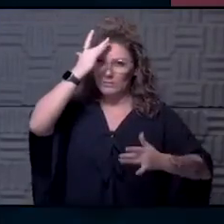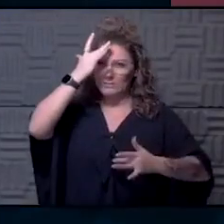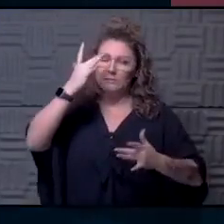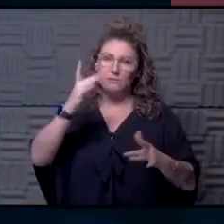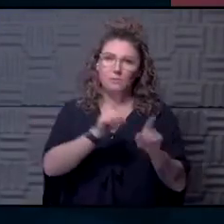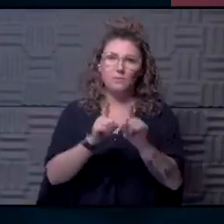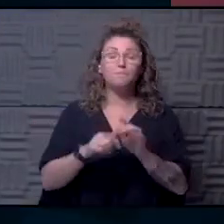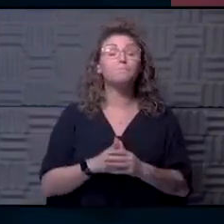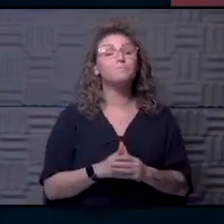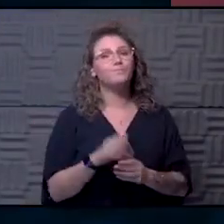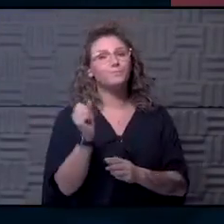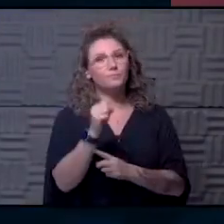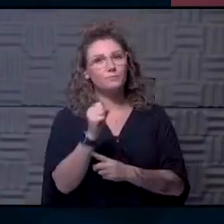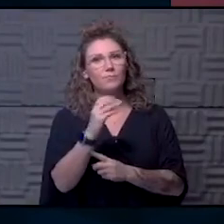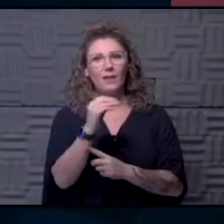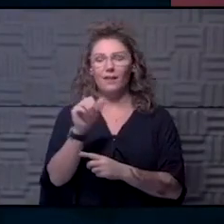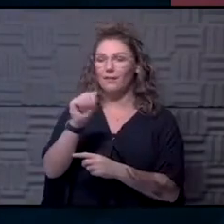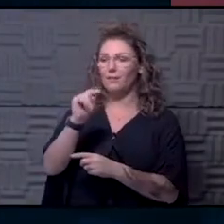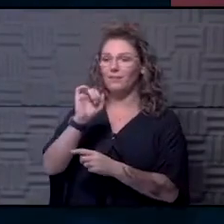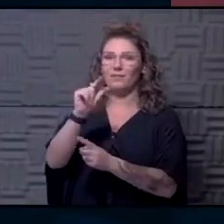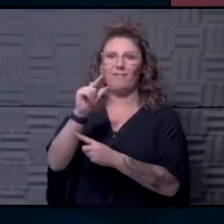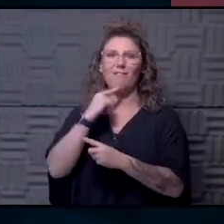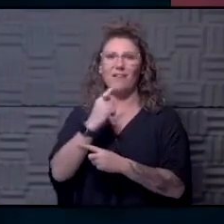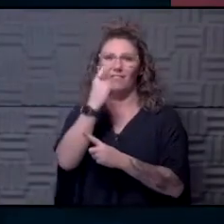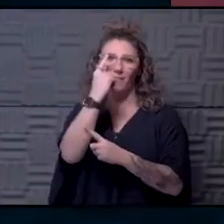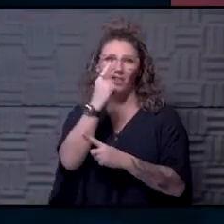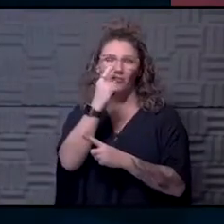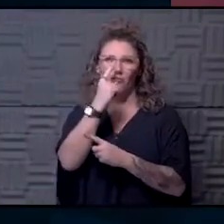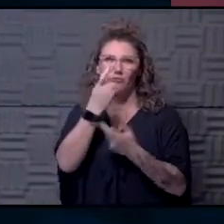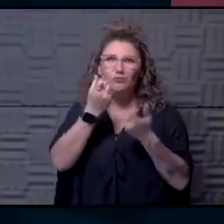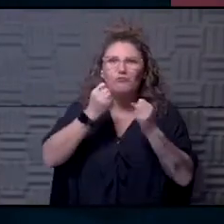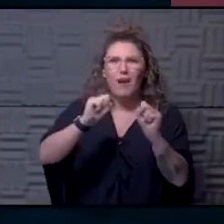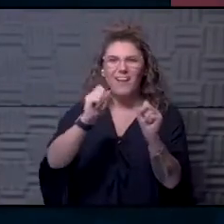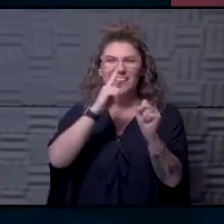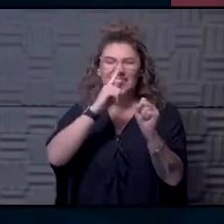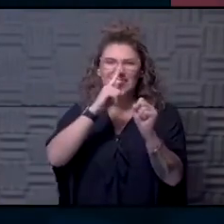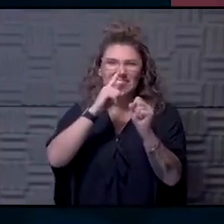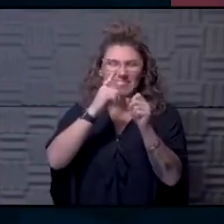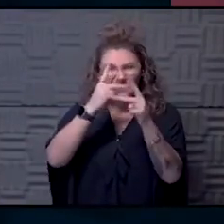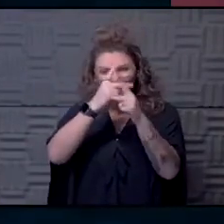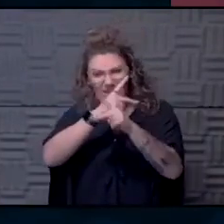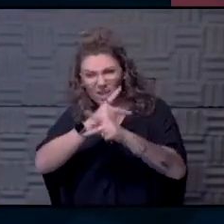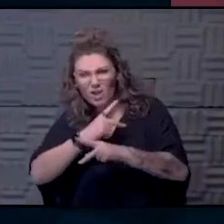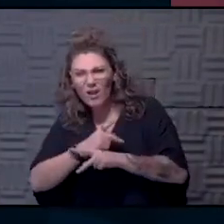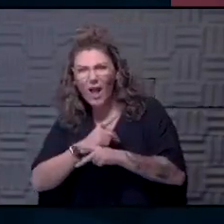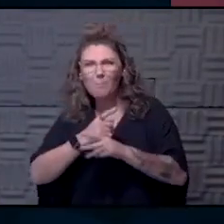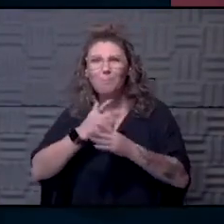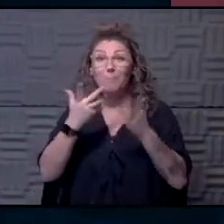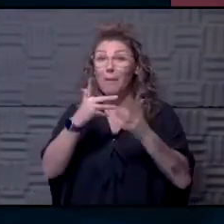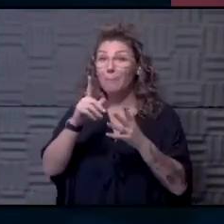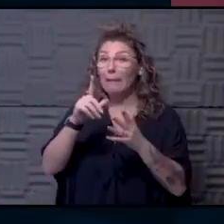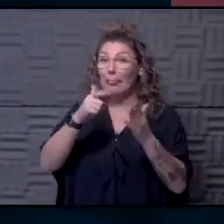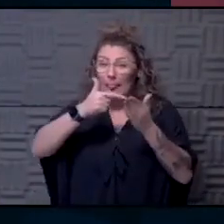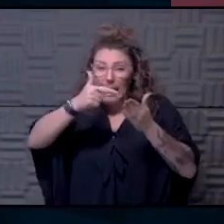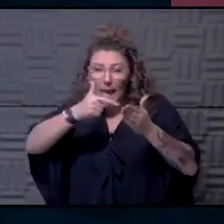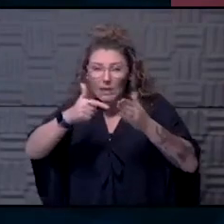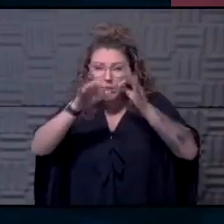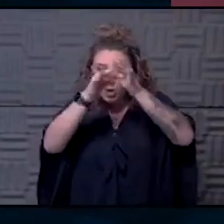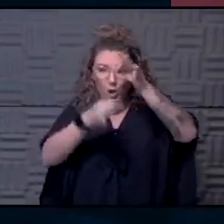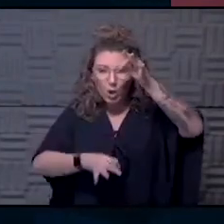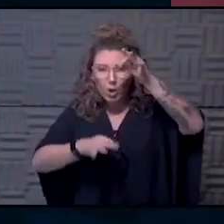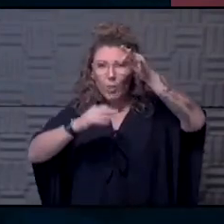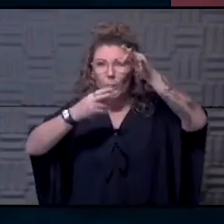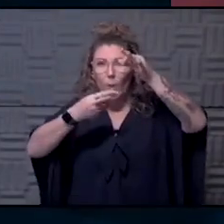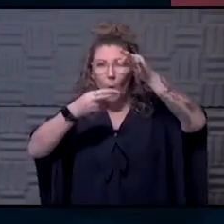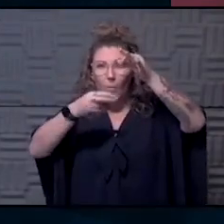Yep. And I think, you know, they're trying to go in and figure out, think they're trying to laser that opening up a little bit. Now that I think, are they talking about trying